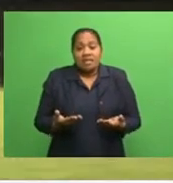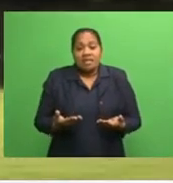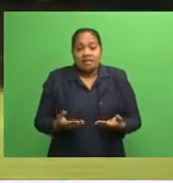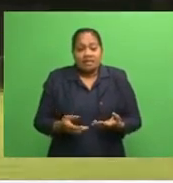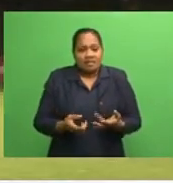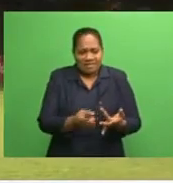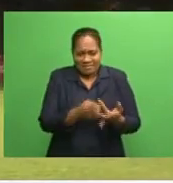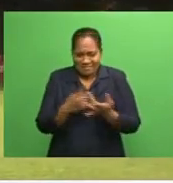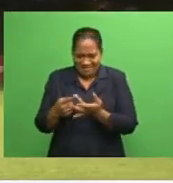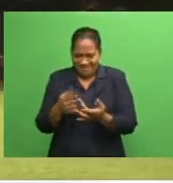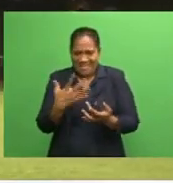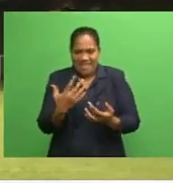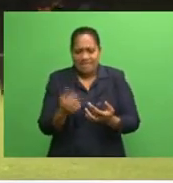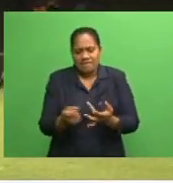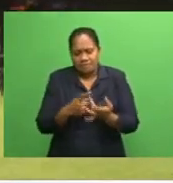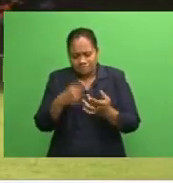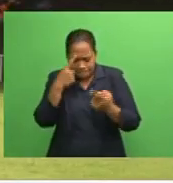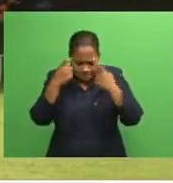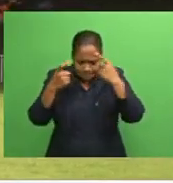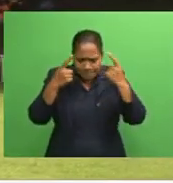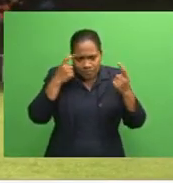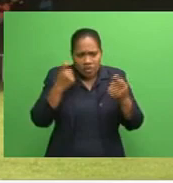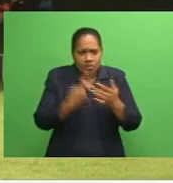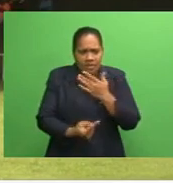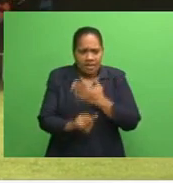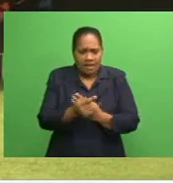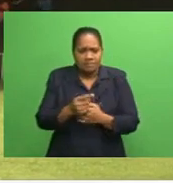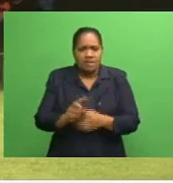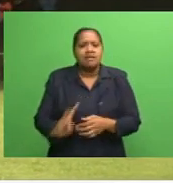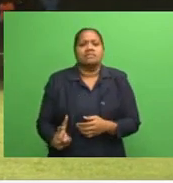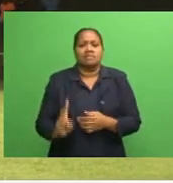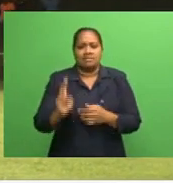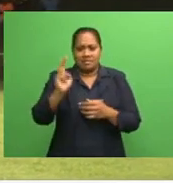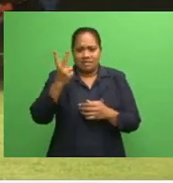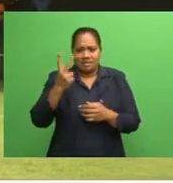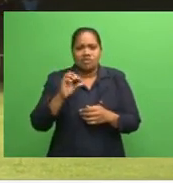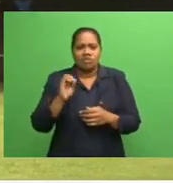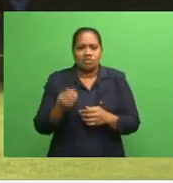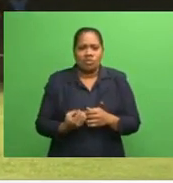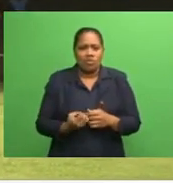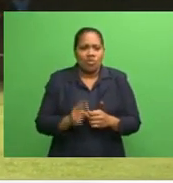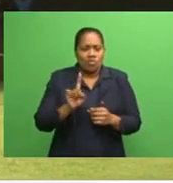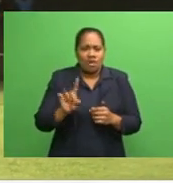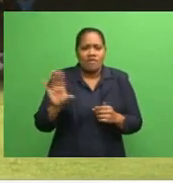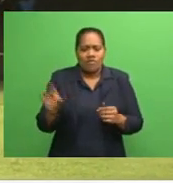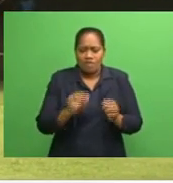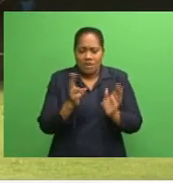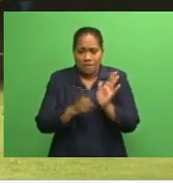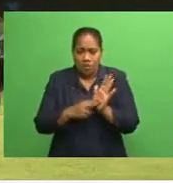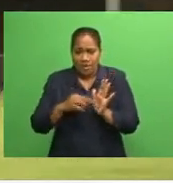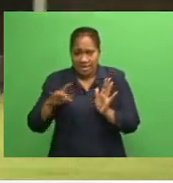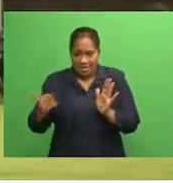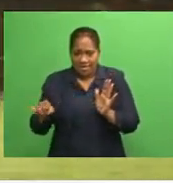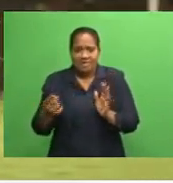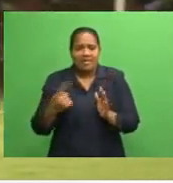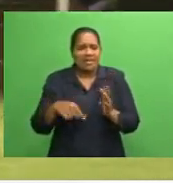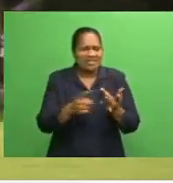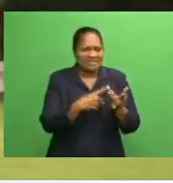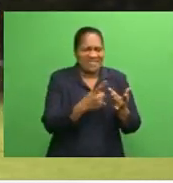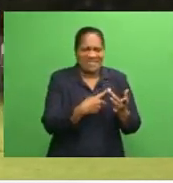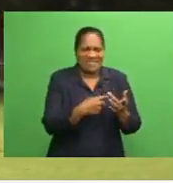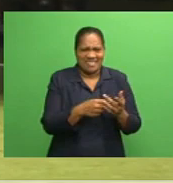other ideas with Naisua grabbing his second and one-eats from Napoleon Nngasevakatini and Navnil Nand.